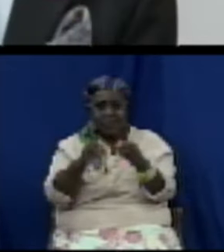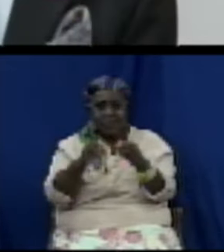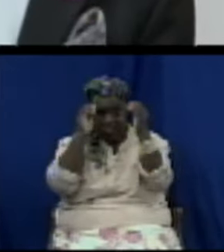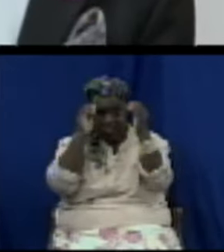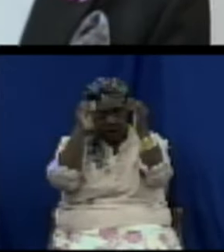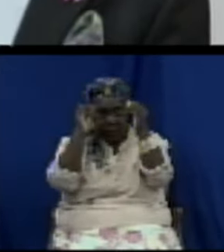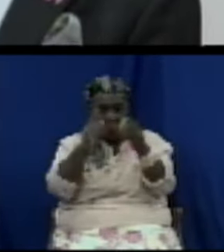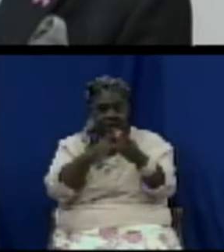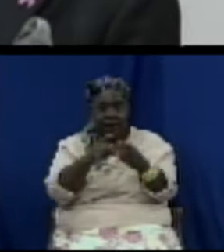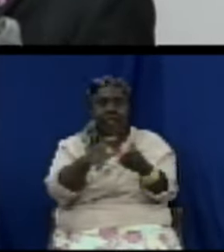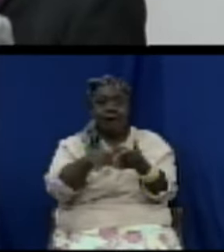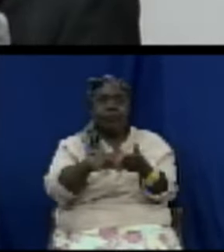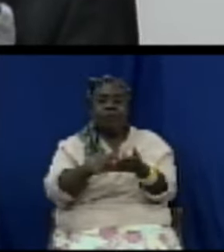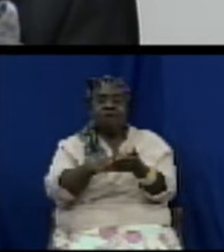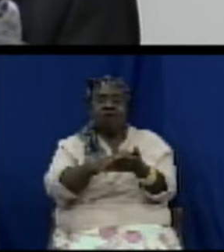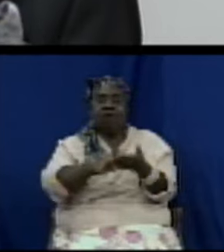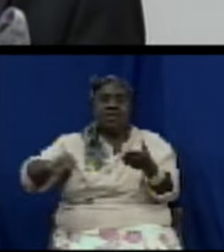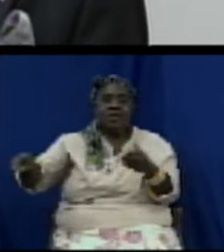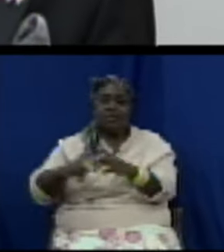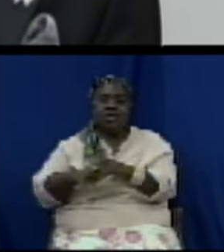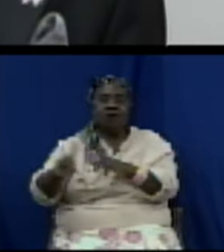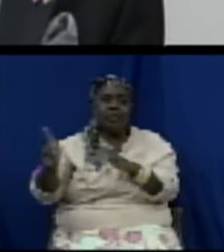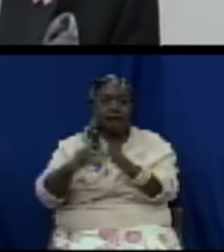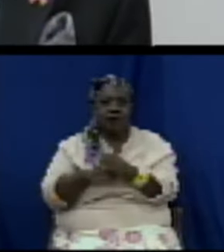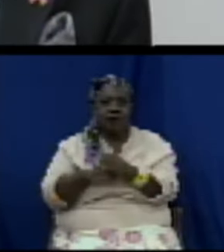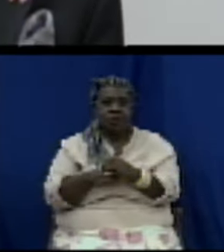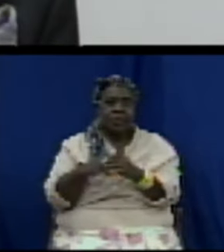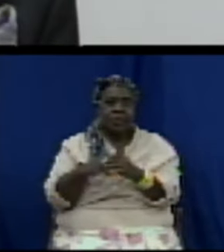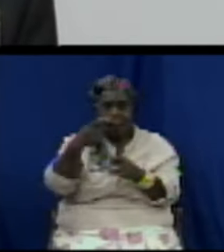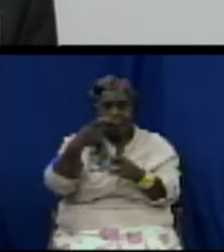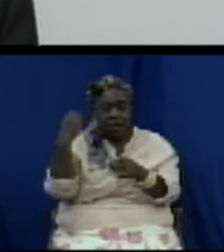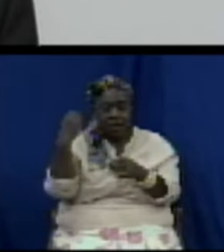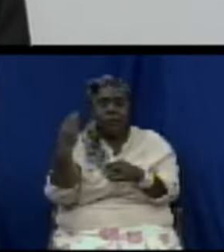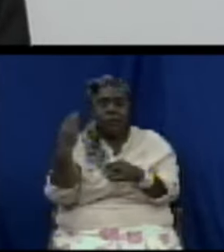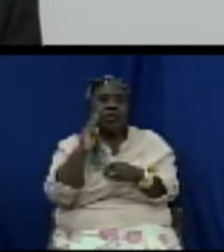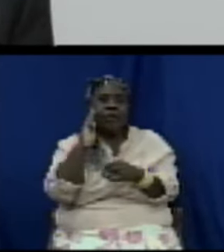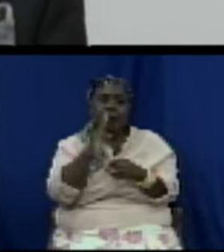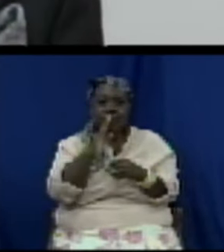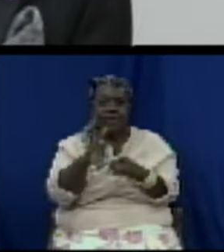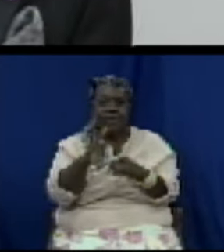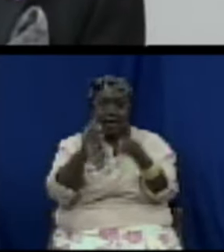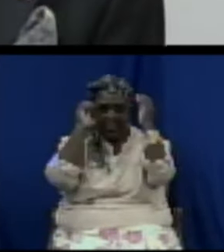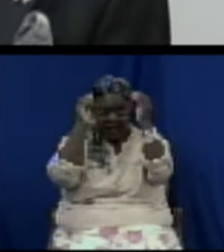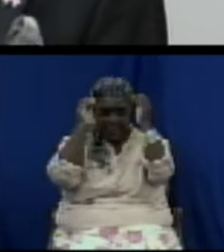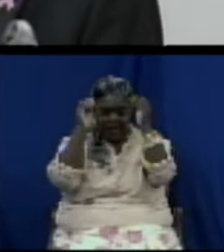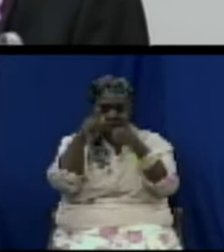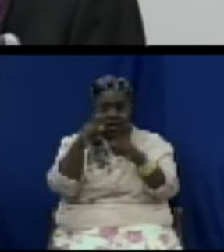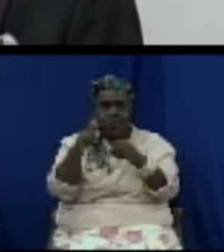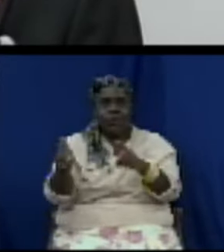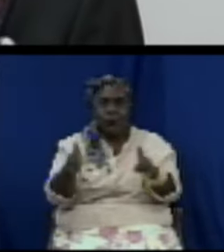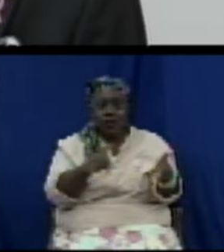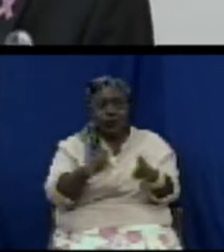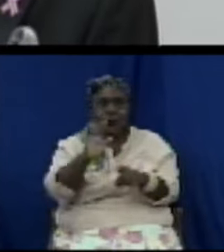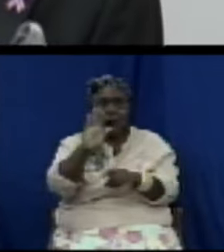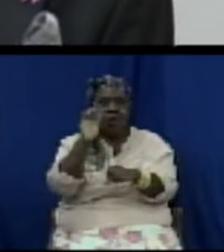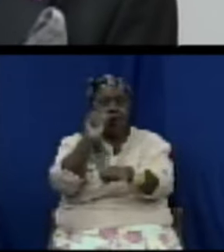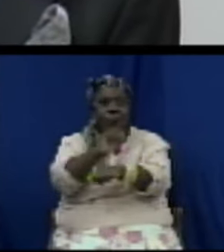and what we need therefore are trainable officers so that they can understand